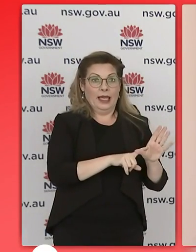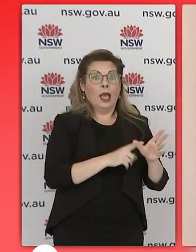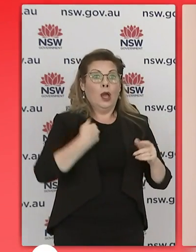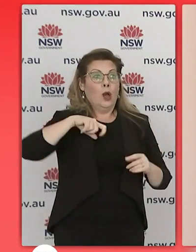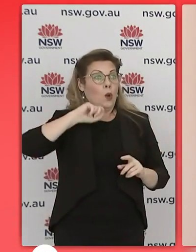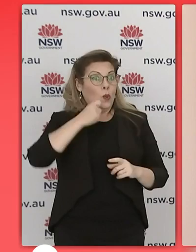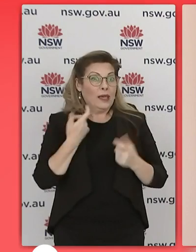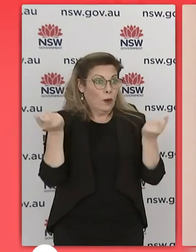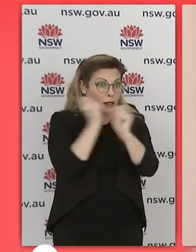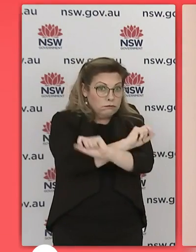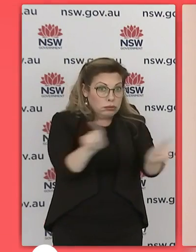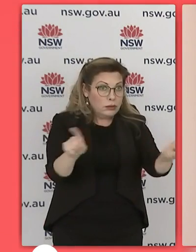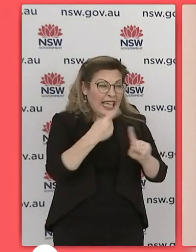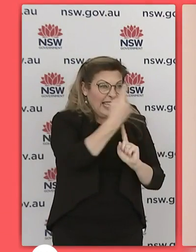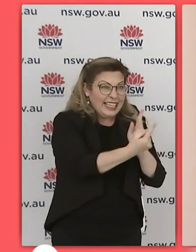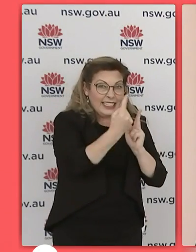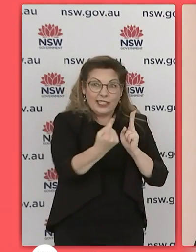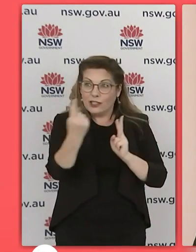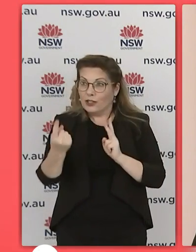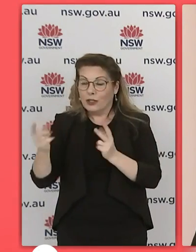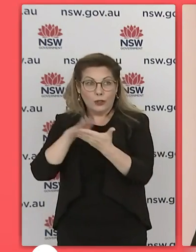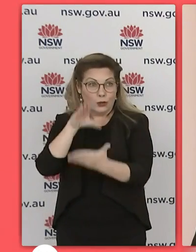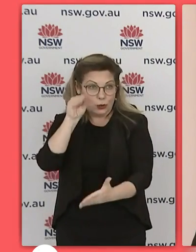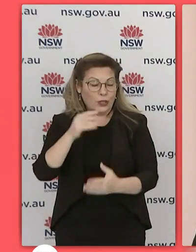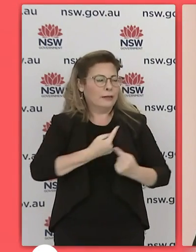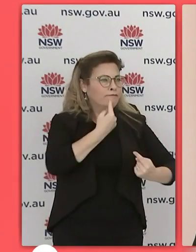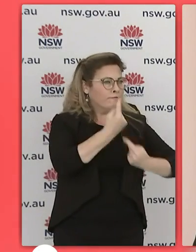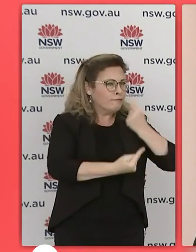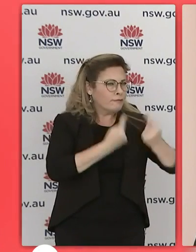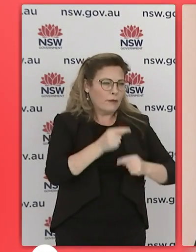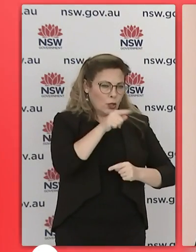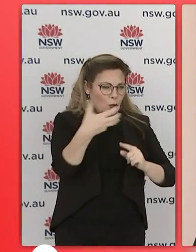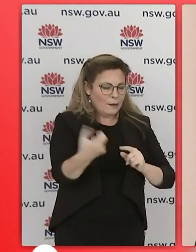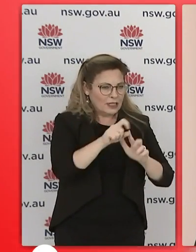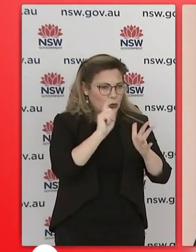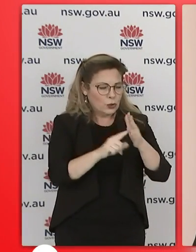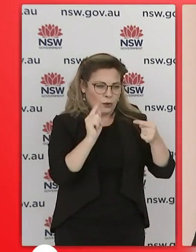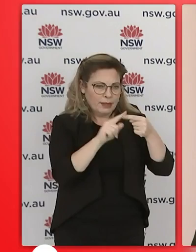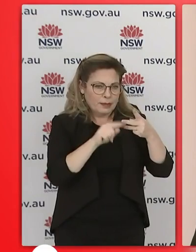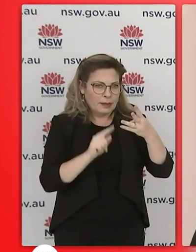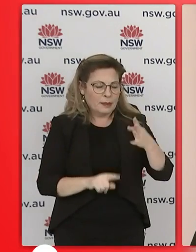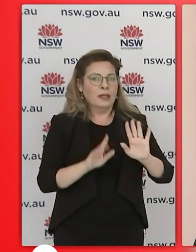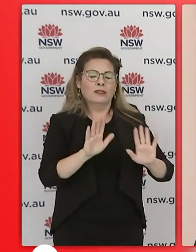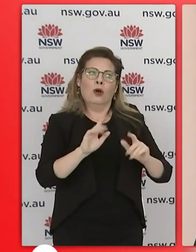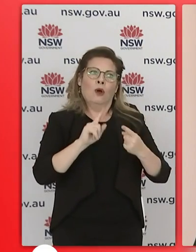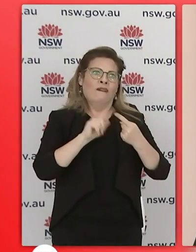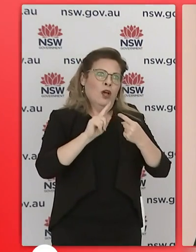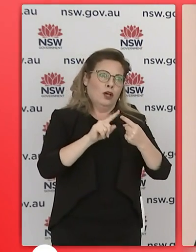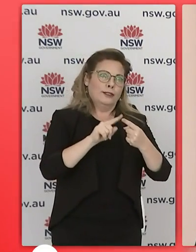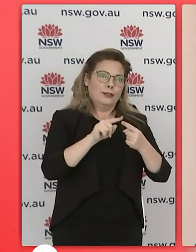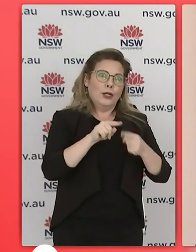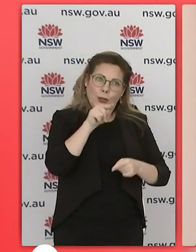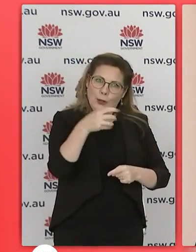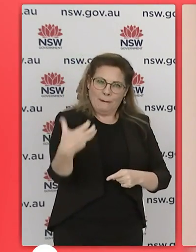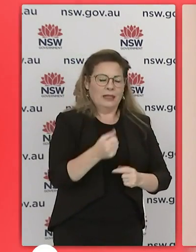you with a letter that will explain what you are required to do um but what you are required to do is just keep safe basically get along to the